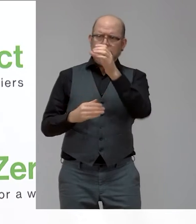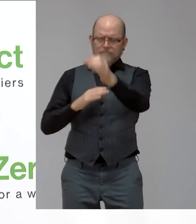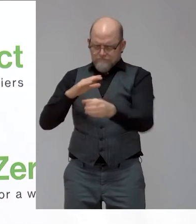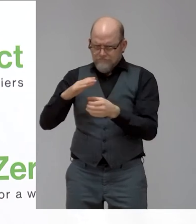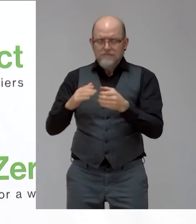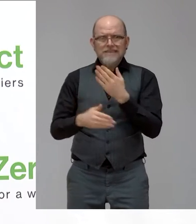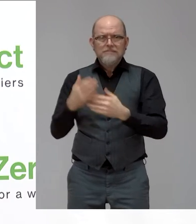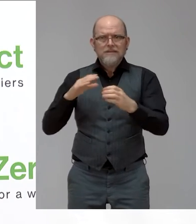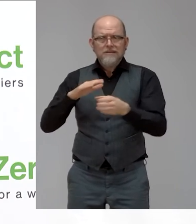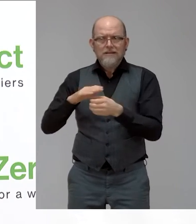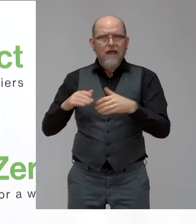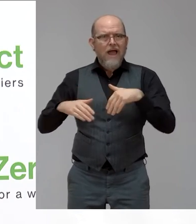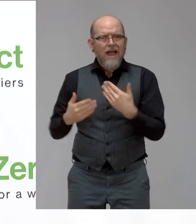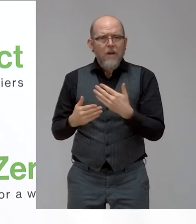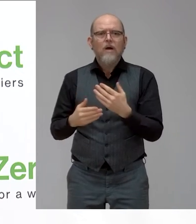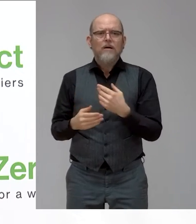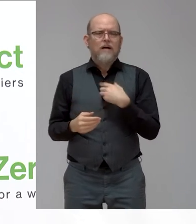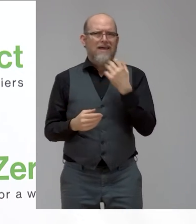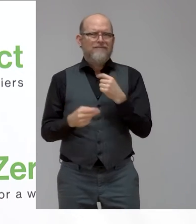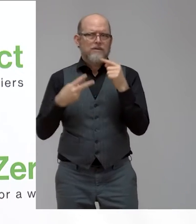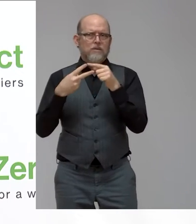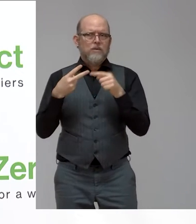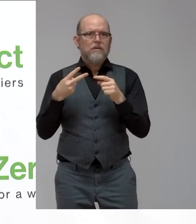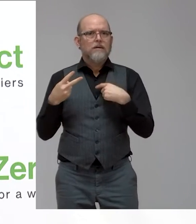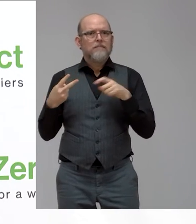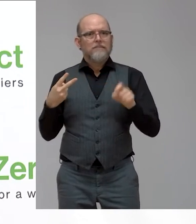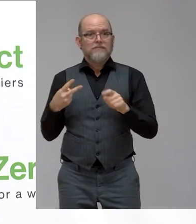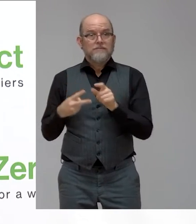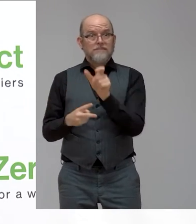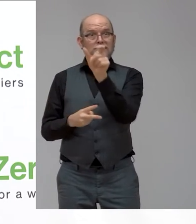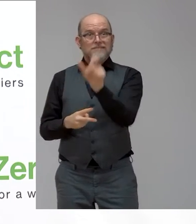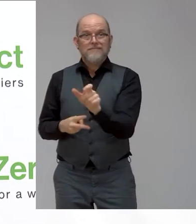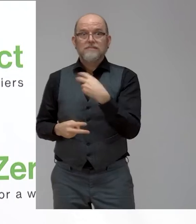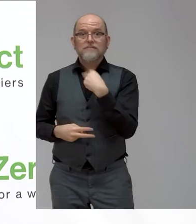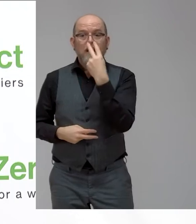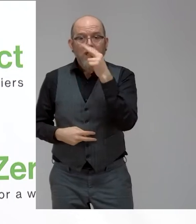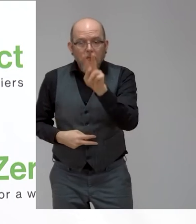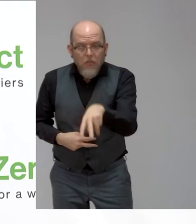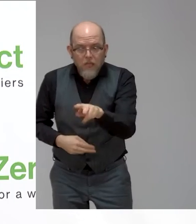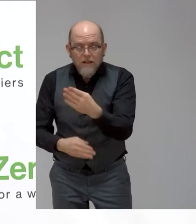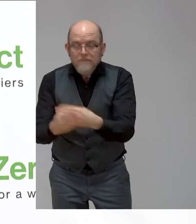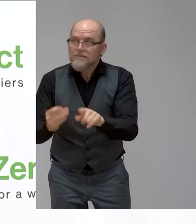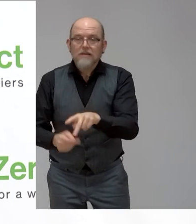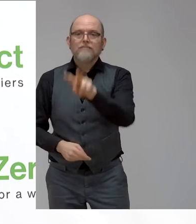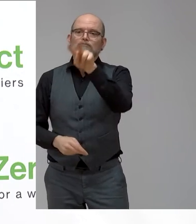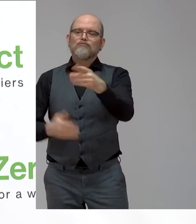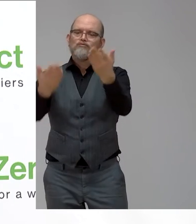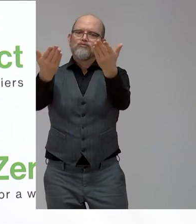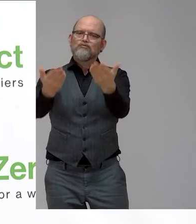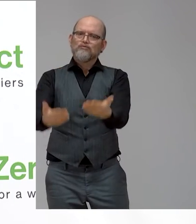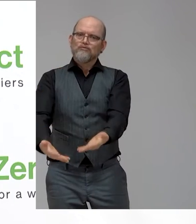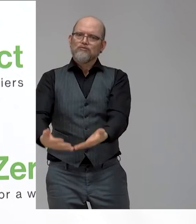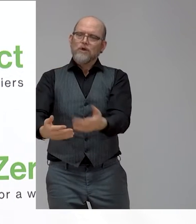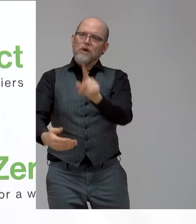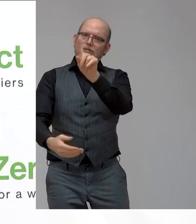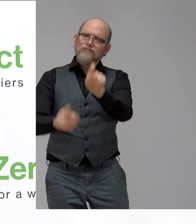mind. First one is to focus on the person and not the disability. To ask the questions that can help the